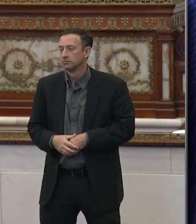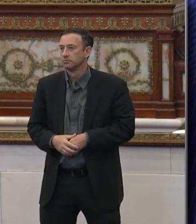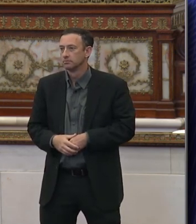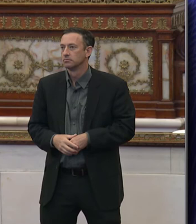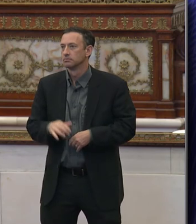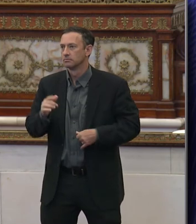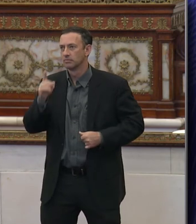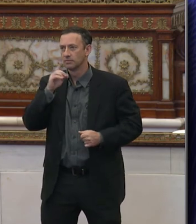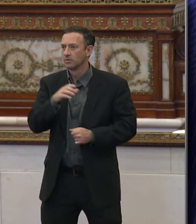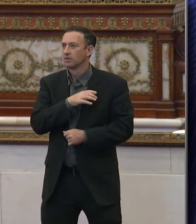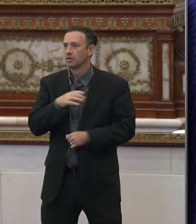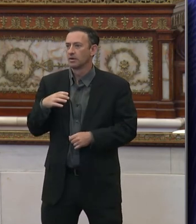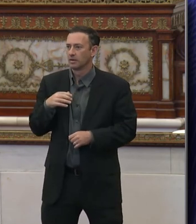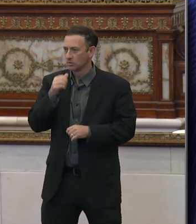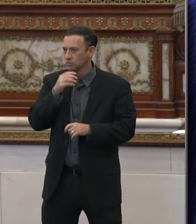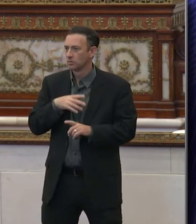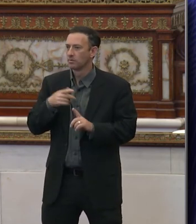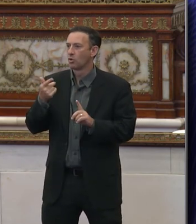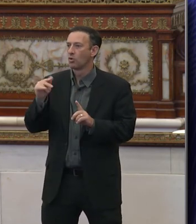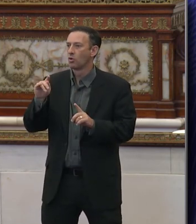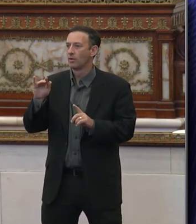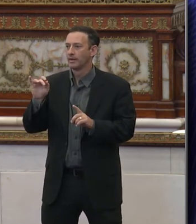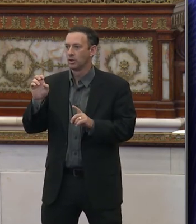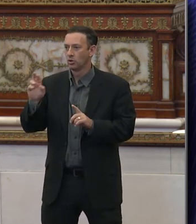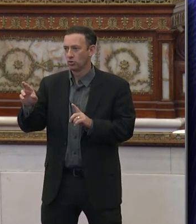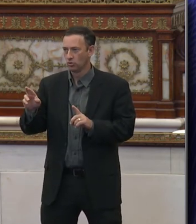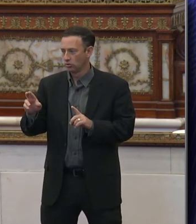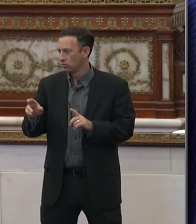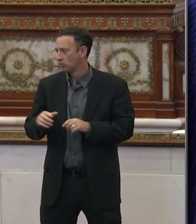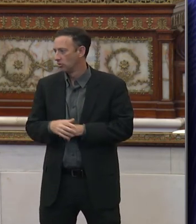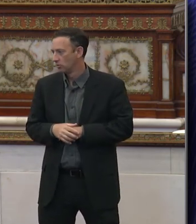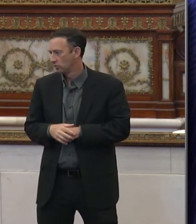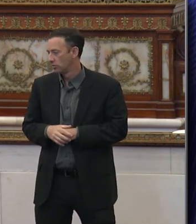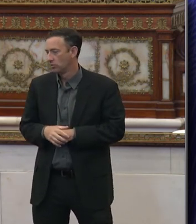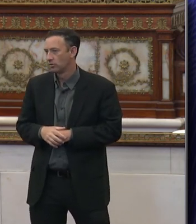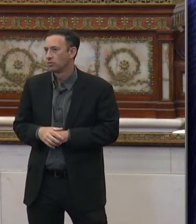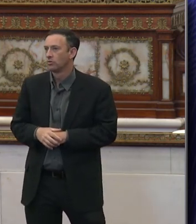I think it's Councilwoman Garthier. I think I just need to put your hand down. Okay.